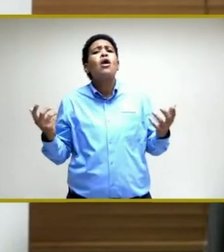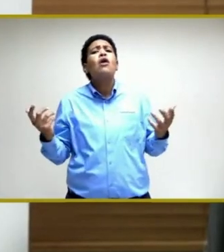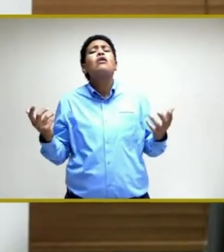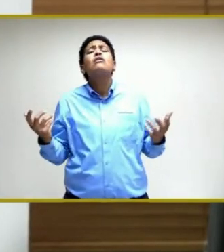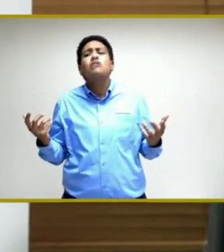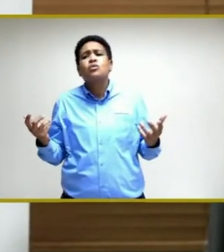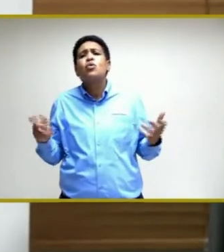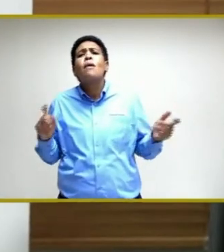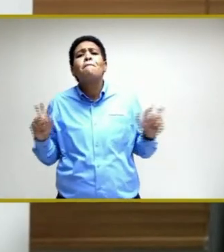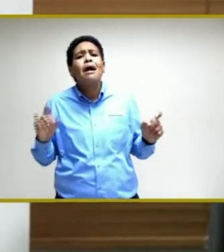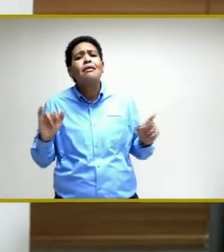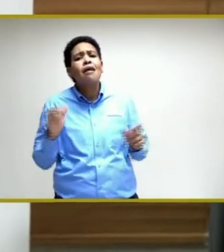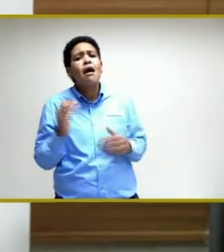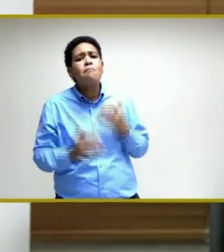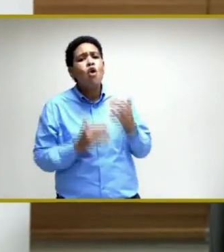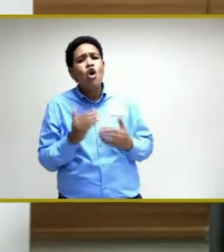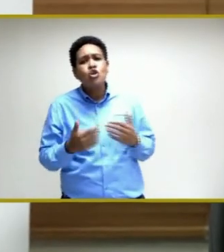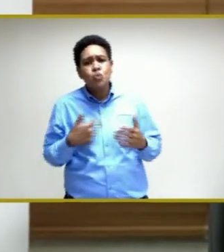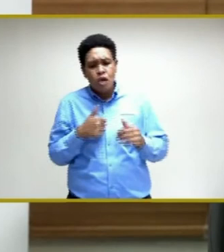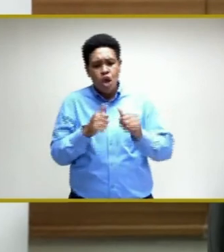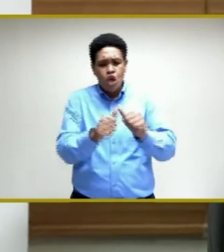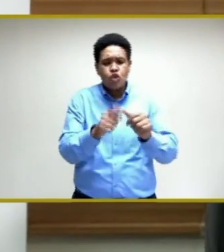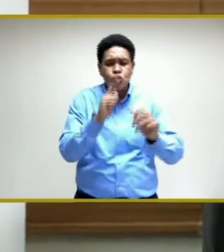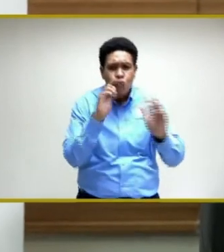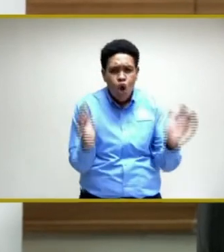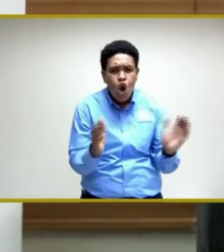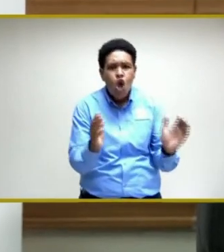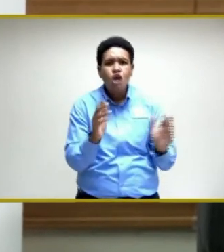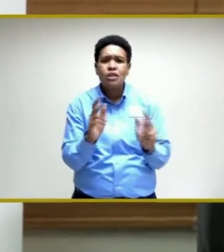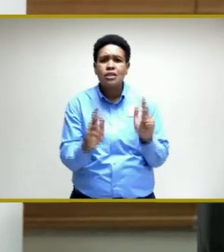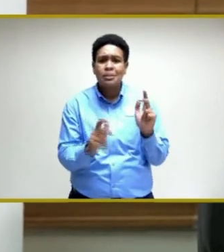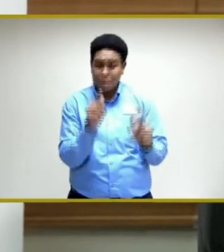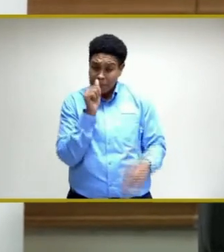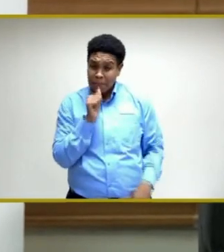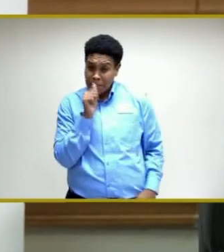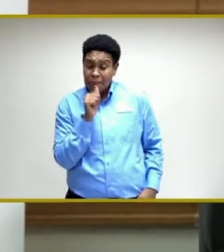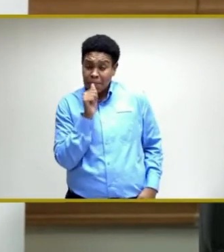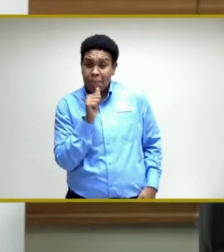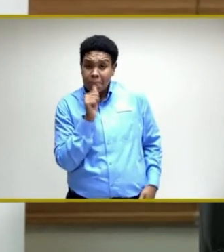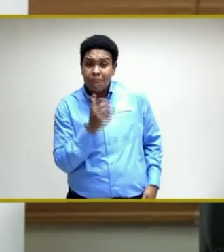manage that process. We continue to urge patients for